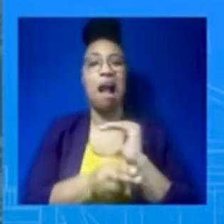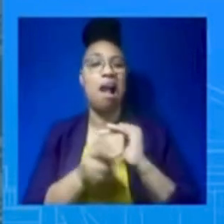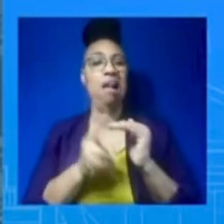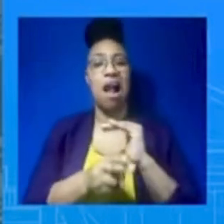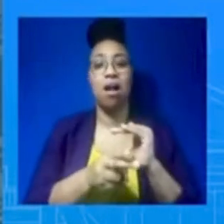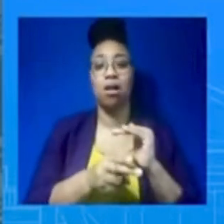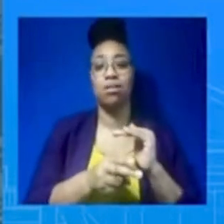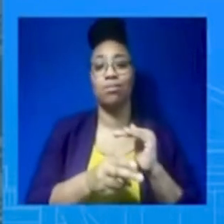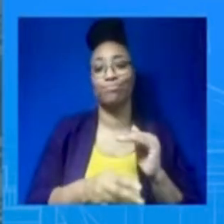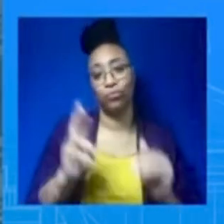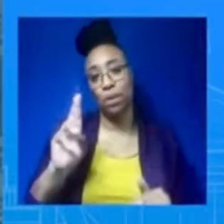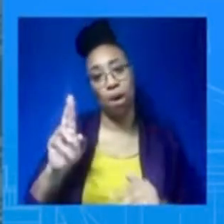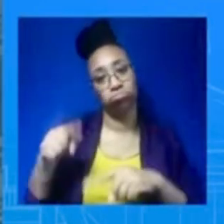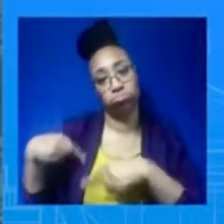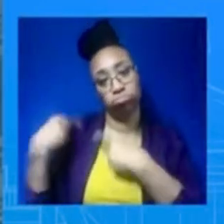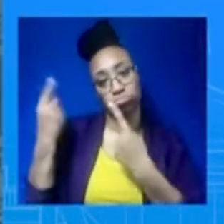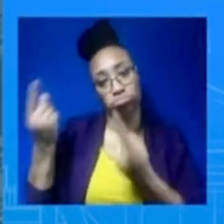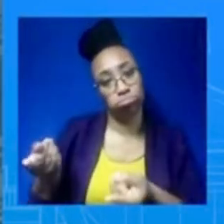those. Thank you.